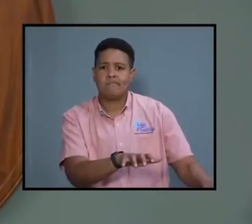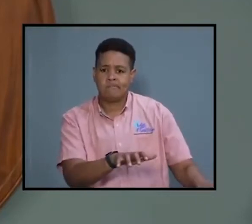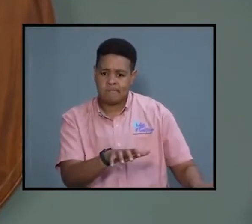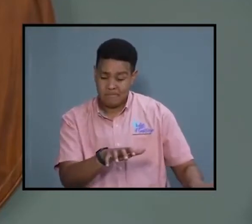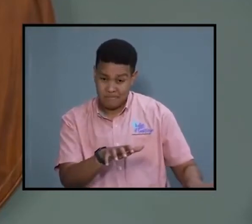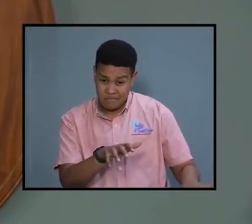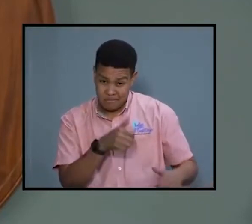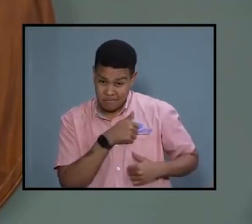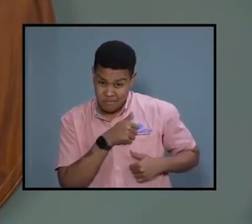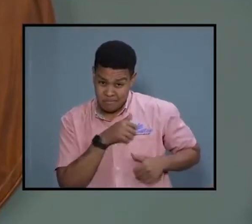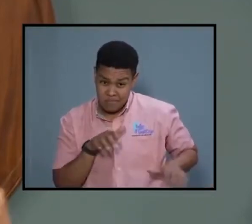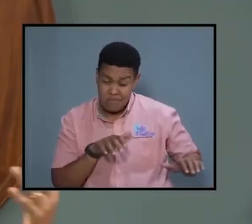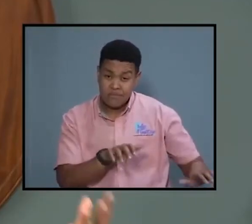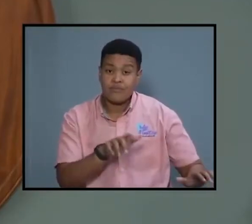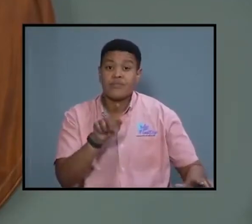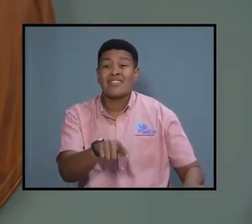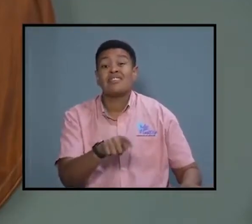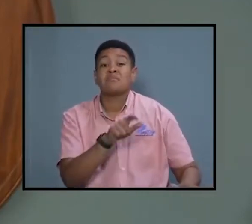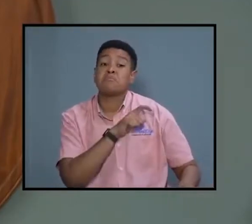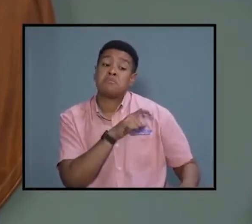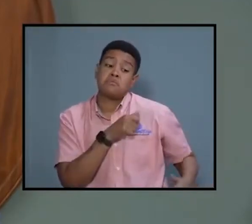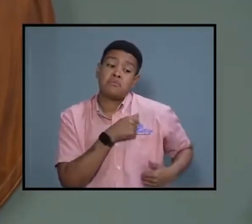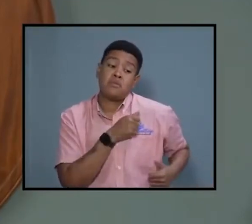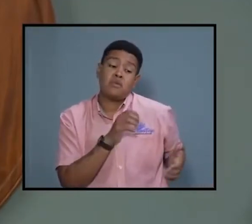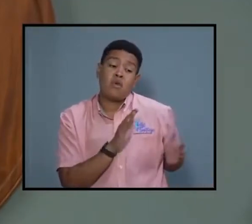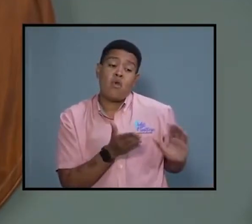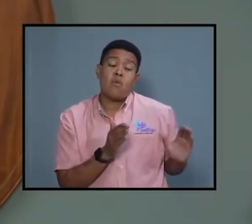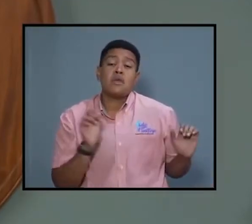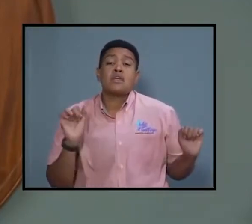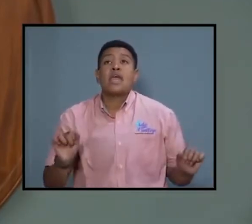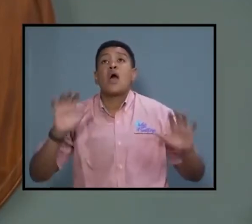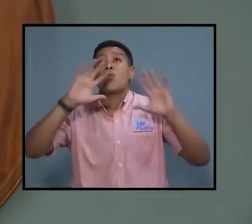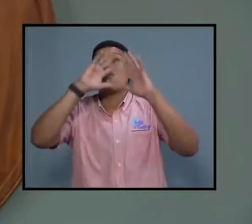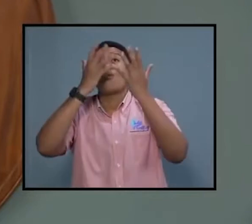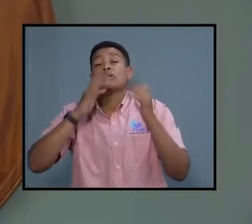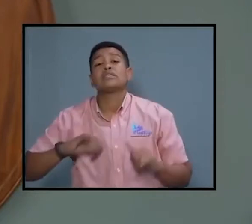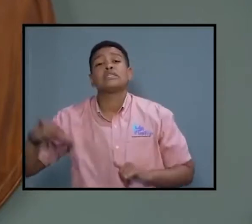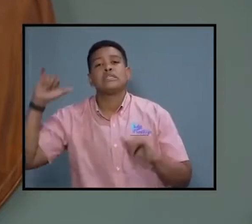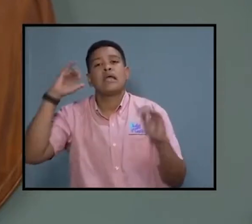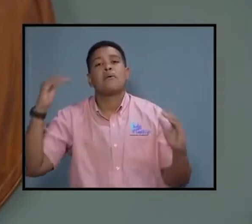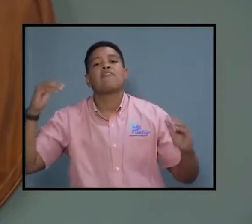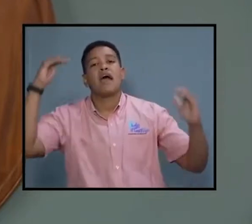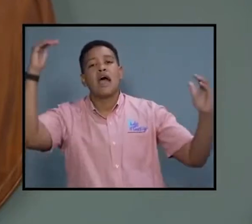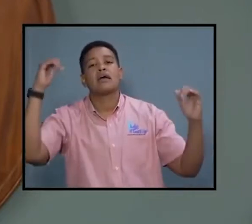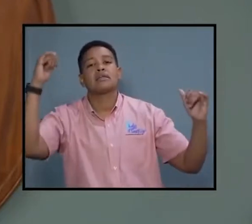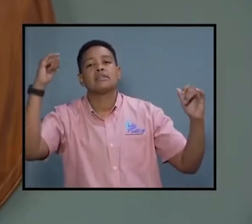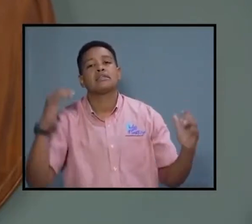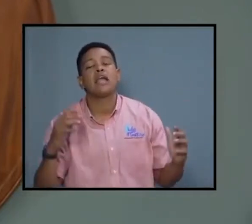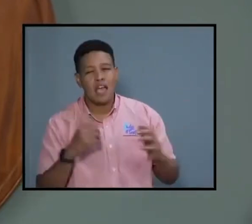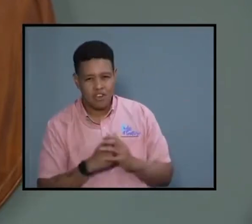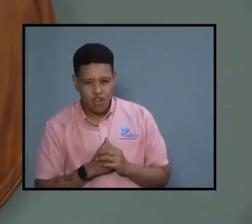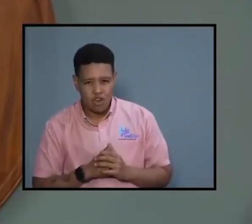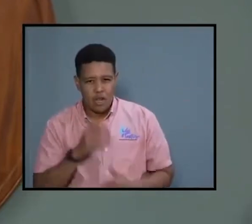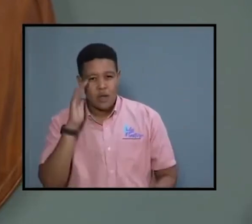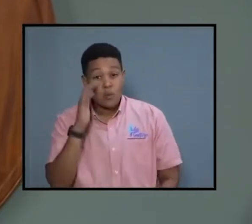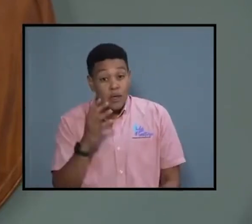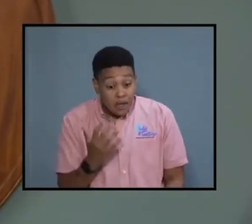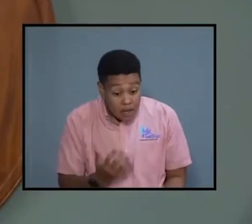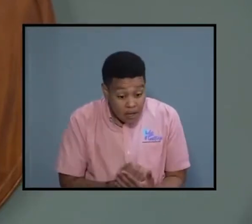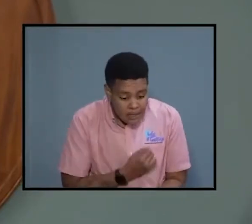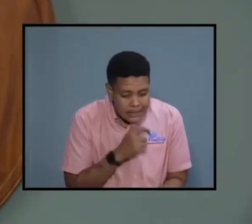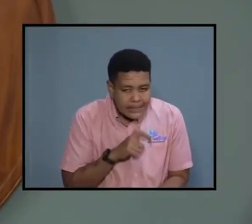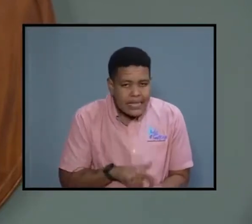compared to security forces worldwide of the highest standard. It will take time.